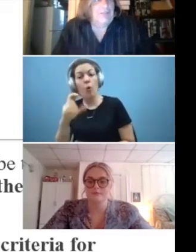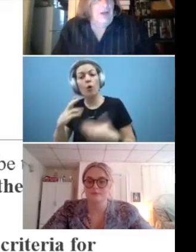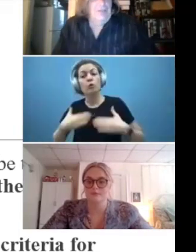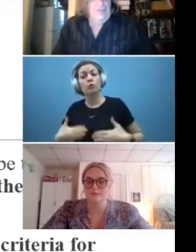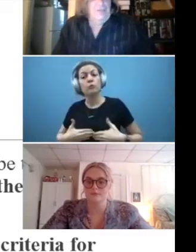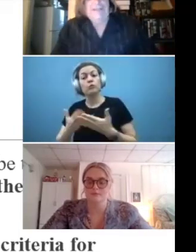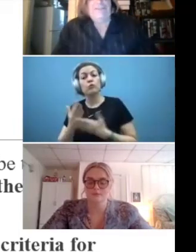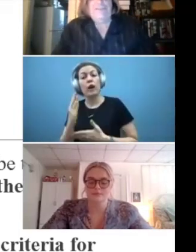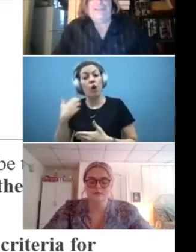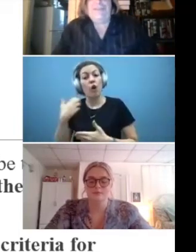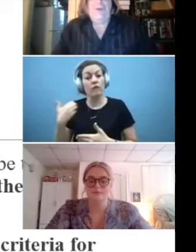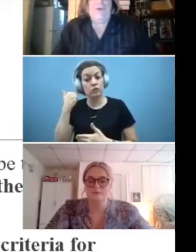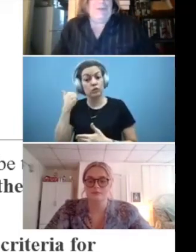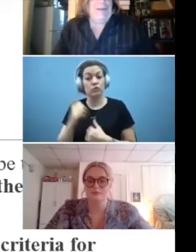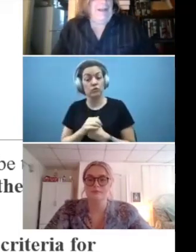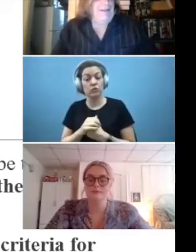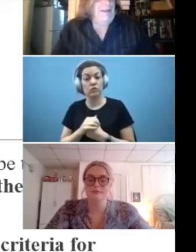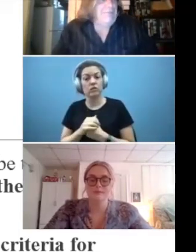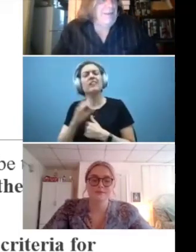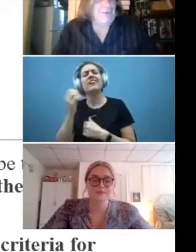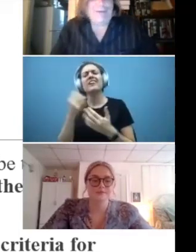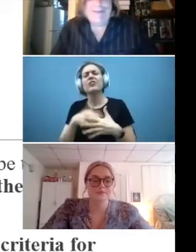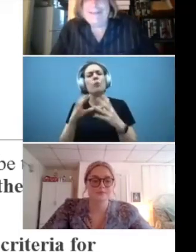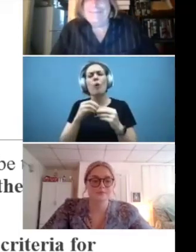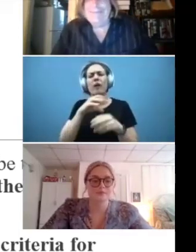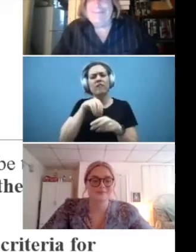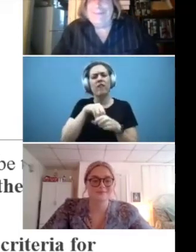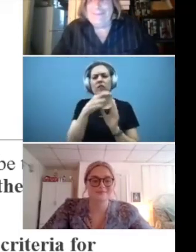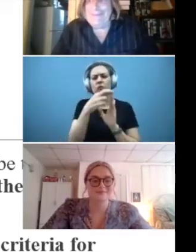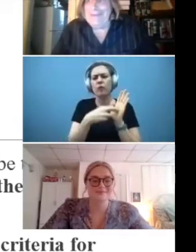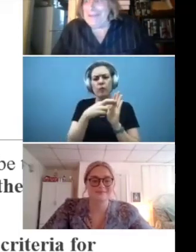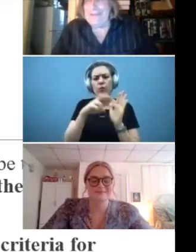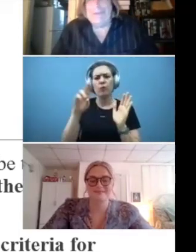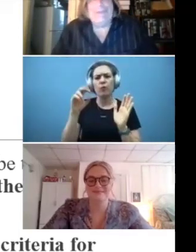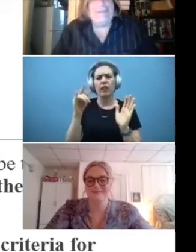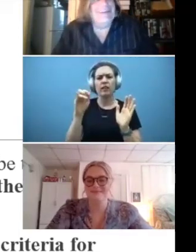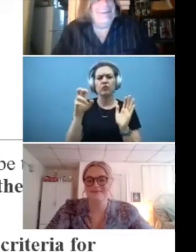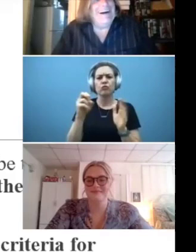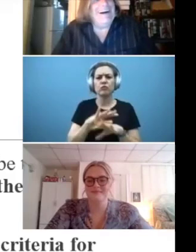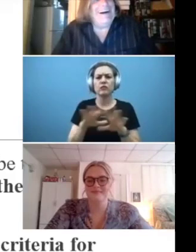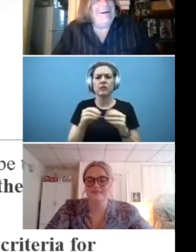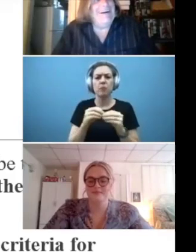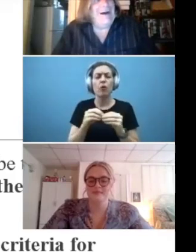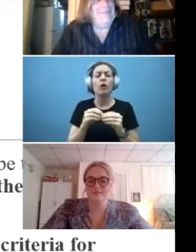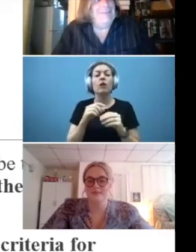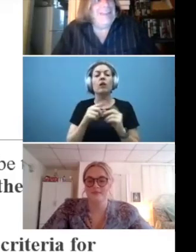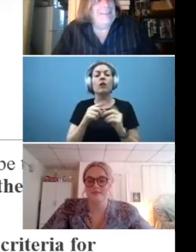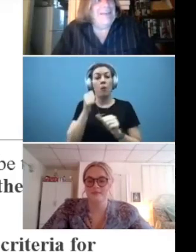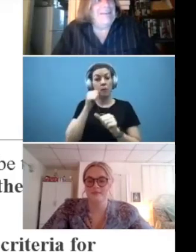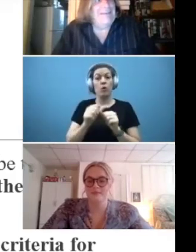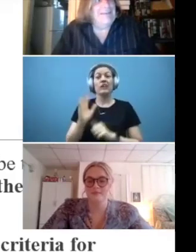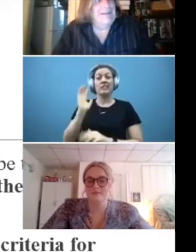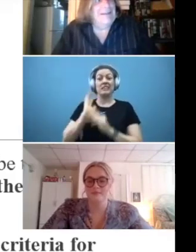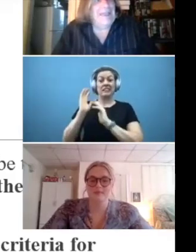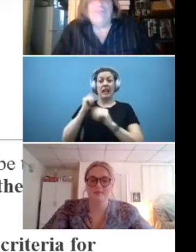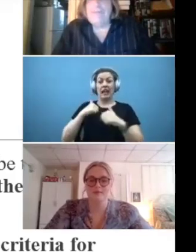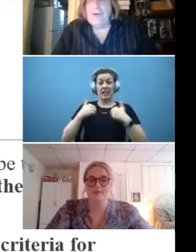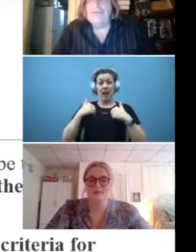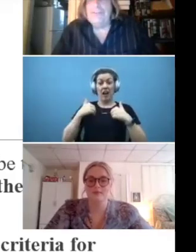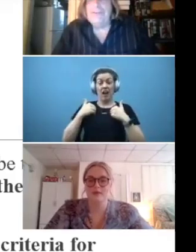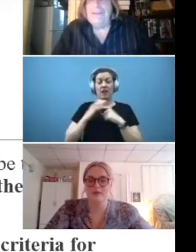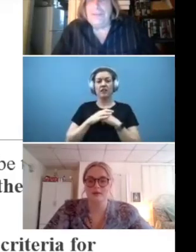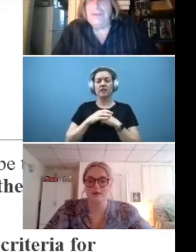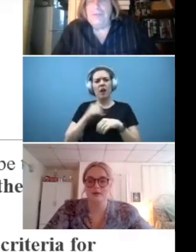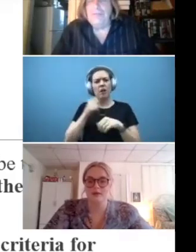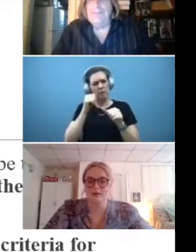matter of fact, it's not in the regulations anymore, but it, I, I remember in my, in my youth, uh, of it saying that every